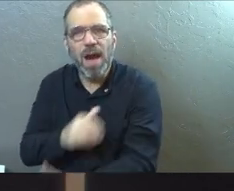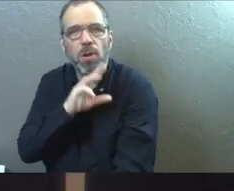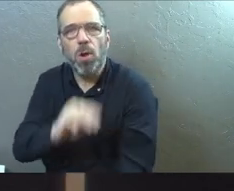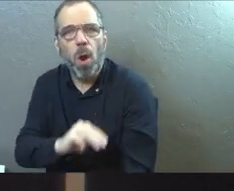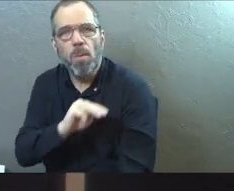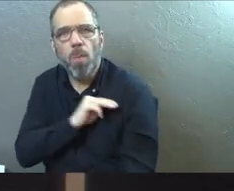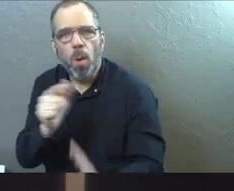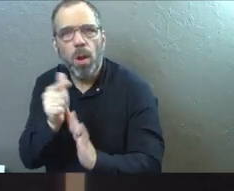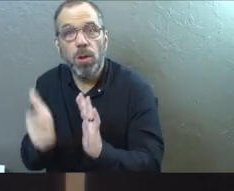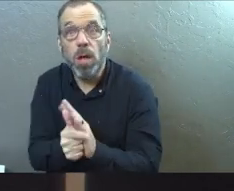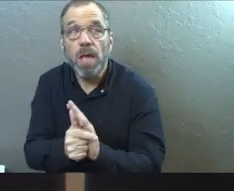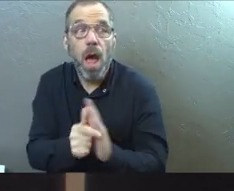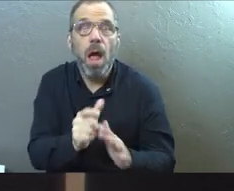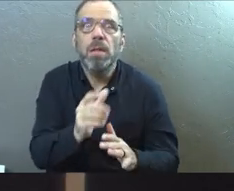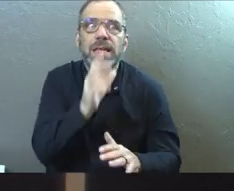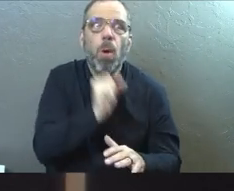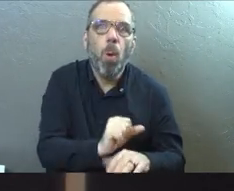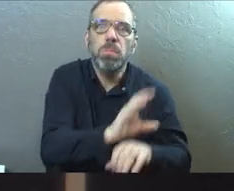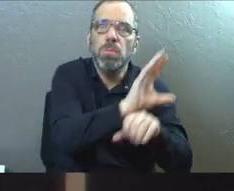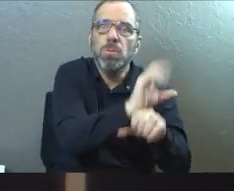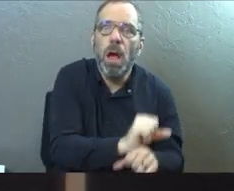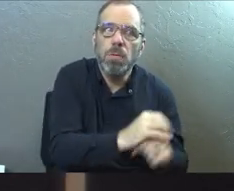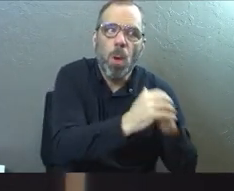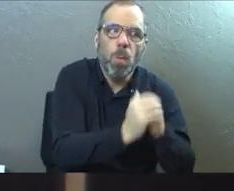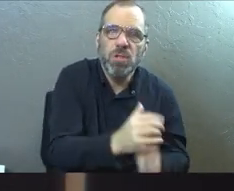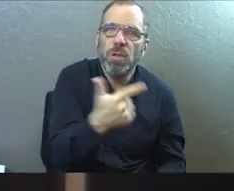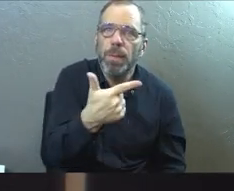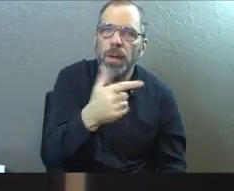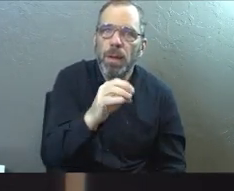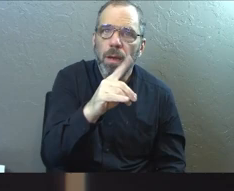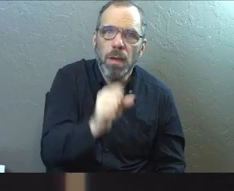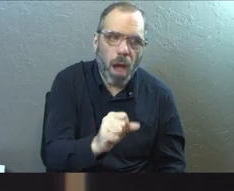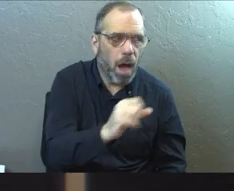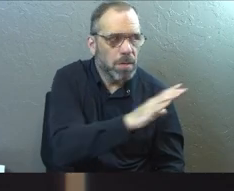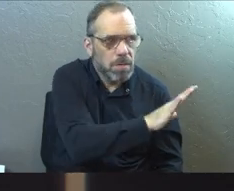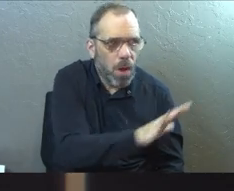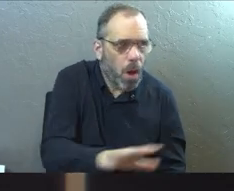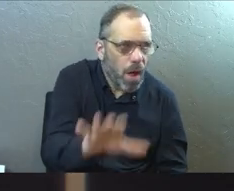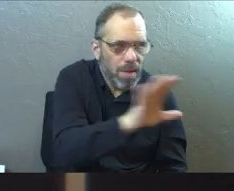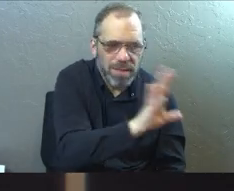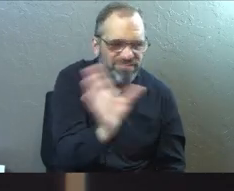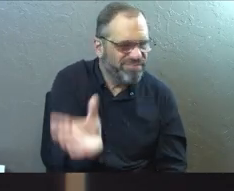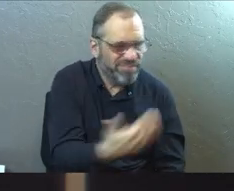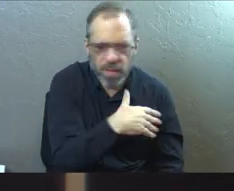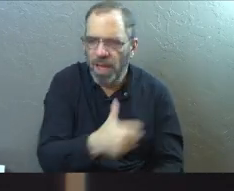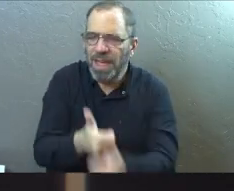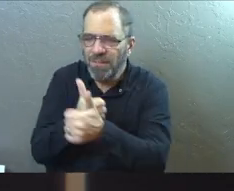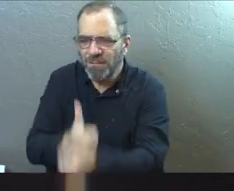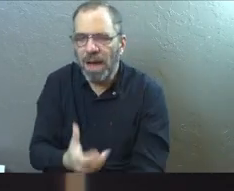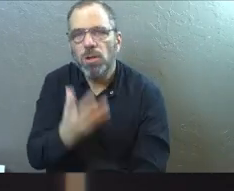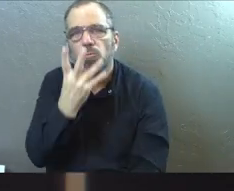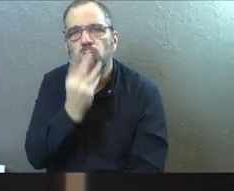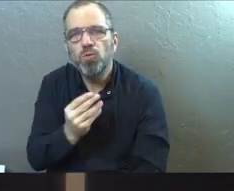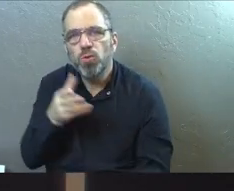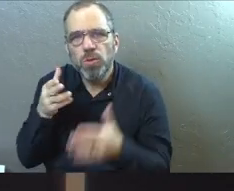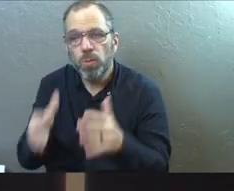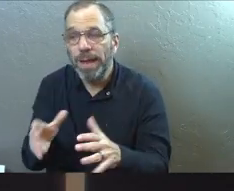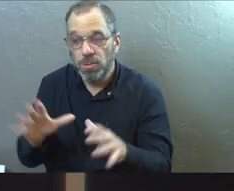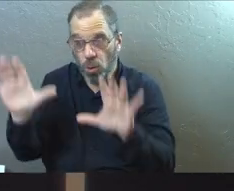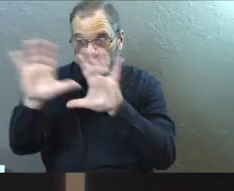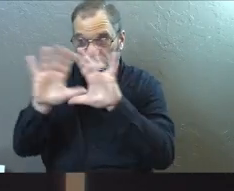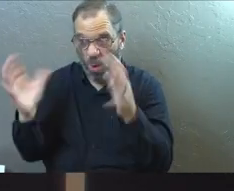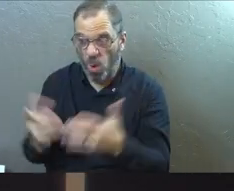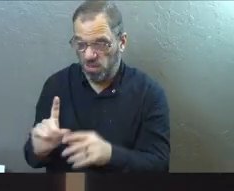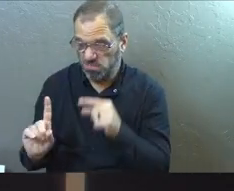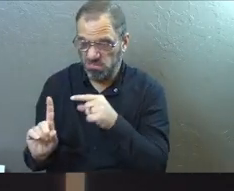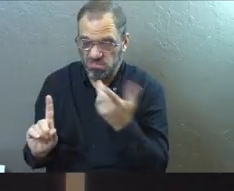He gave up the original cultures, his old ways of worshiping other gods, of pagan gods, and he followed the Jewish ways. So as a whole,